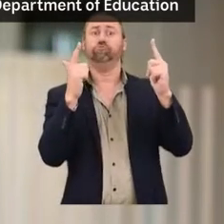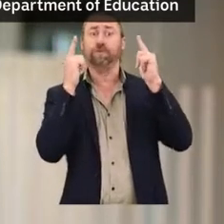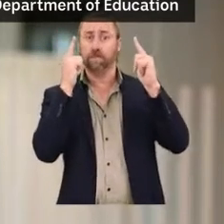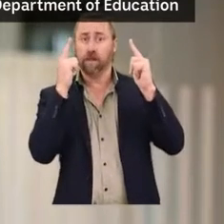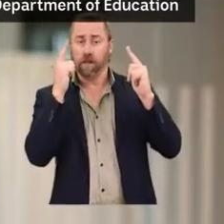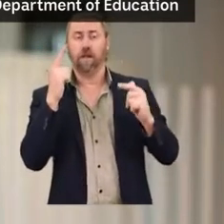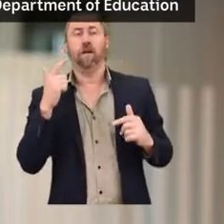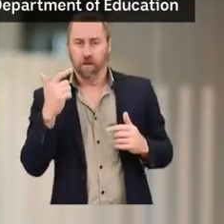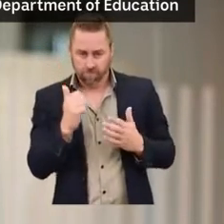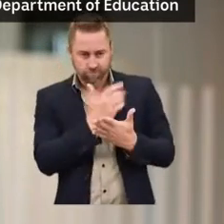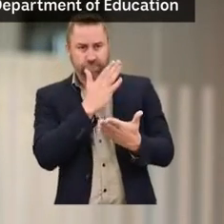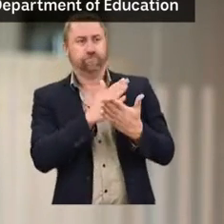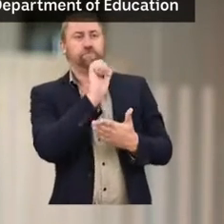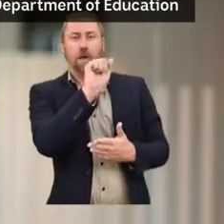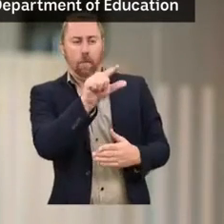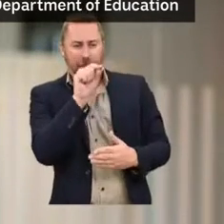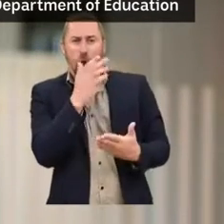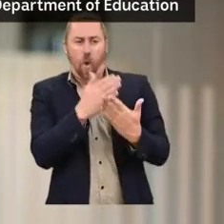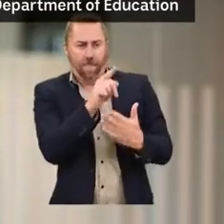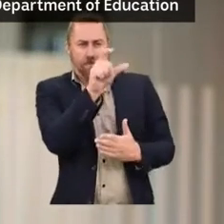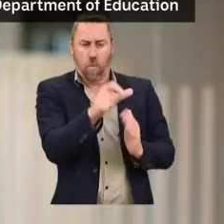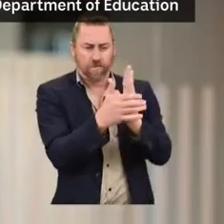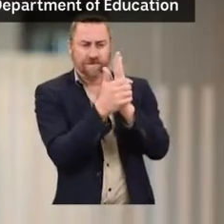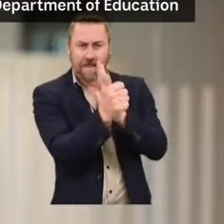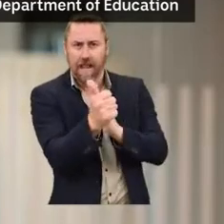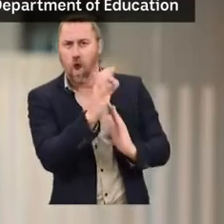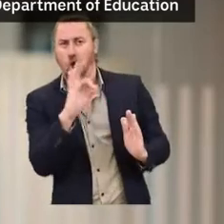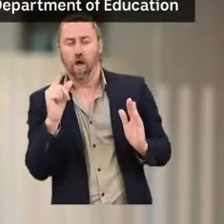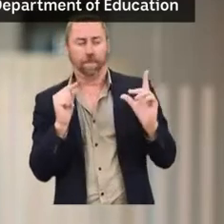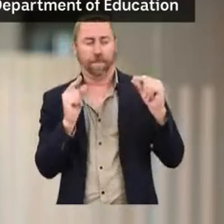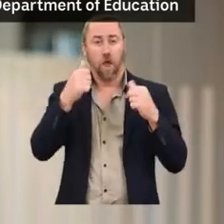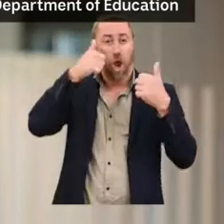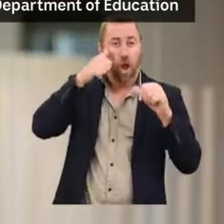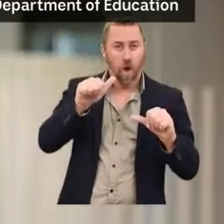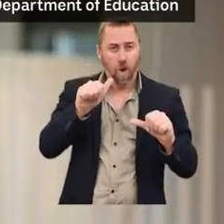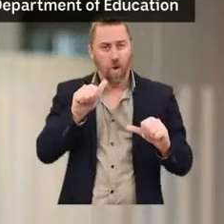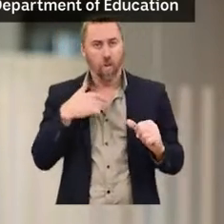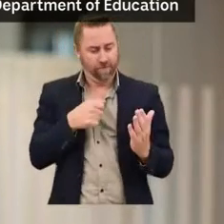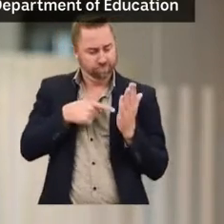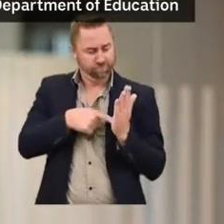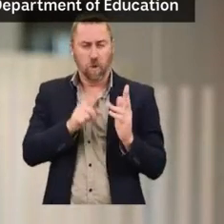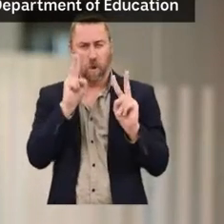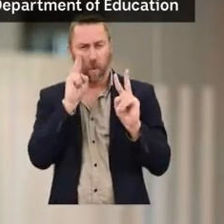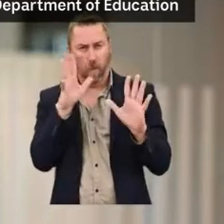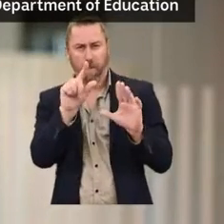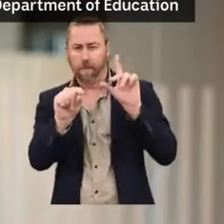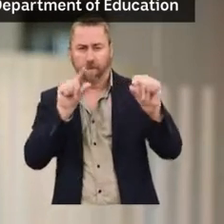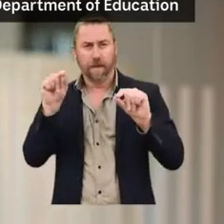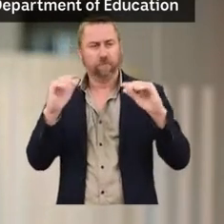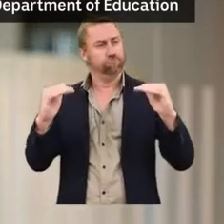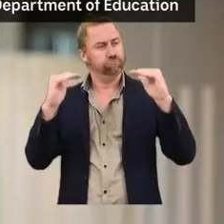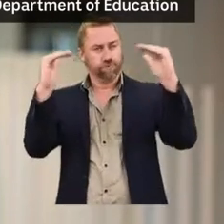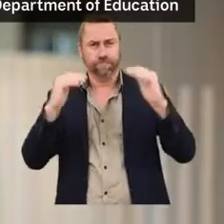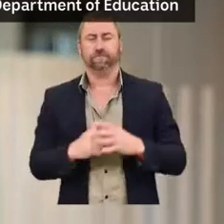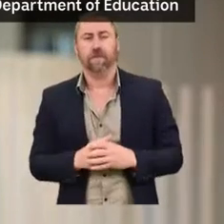impartially, meritoriously and in accordance with best practice. Our next focus area is to actively